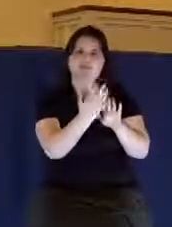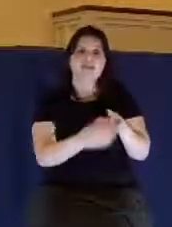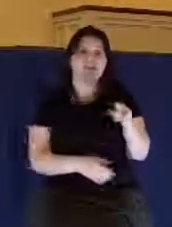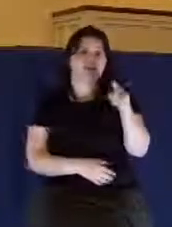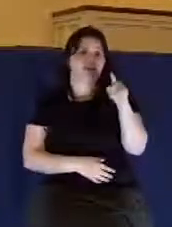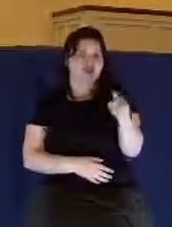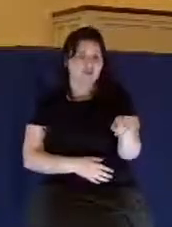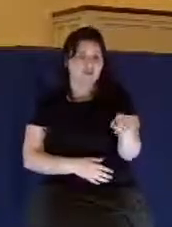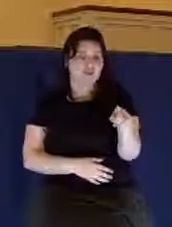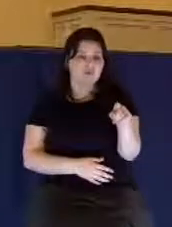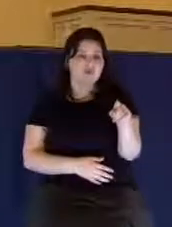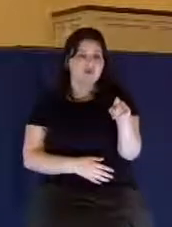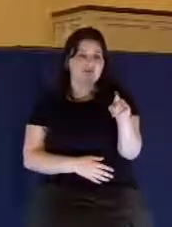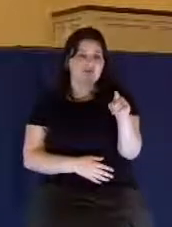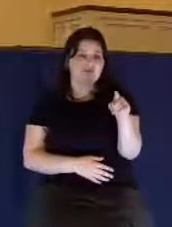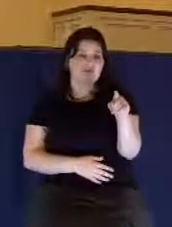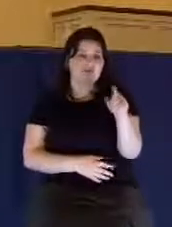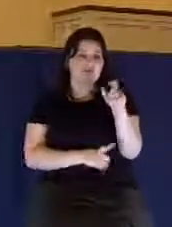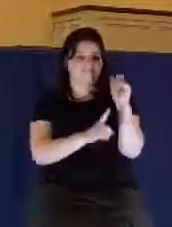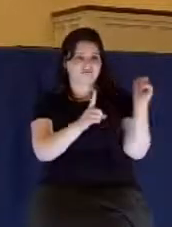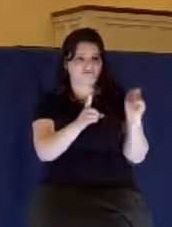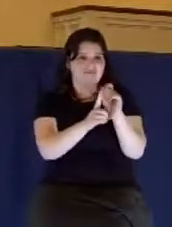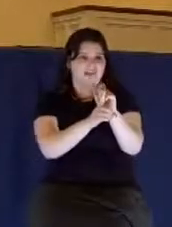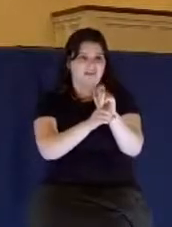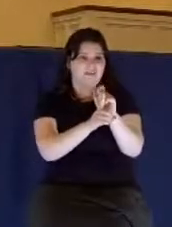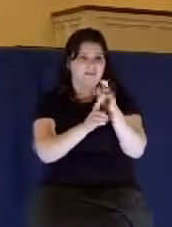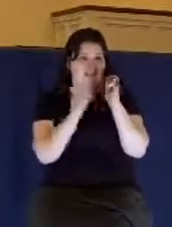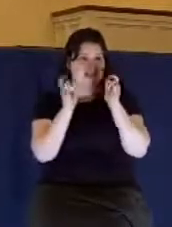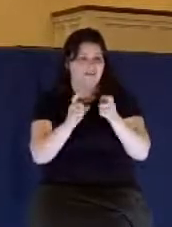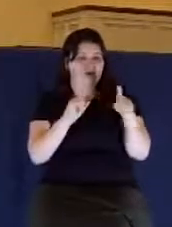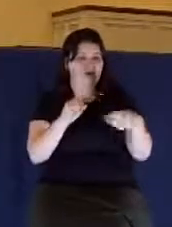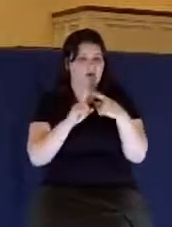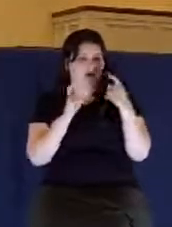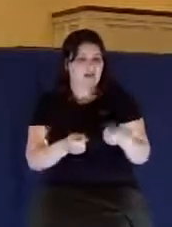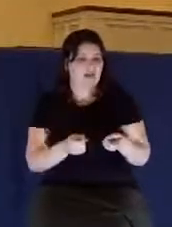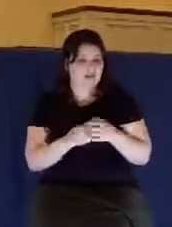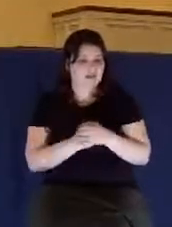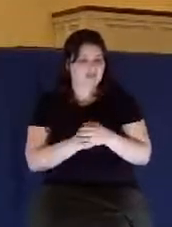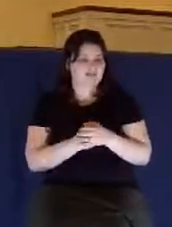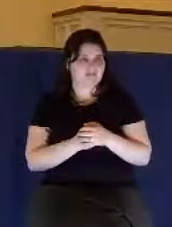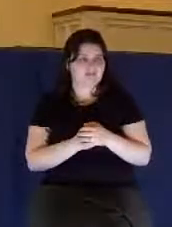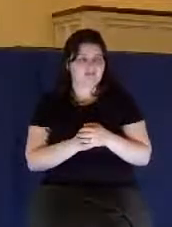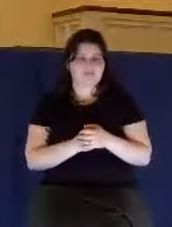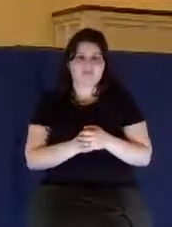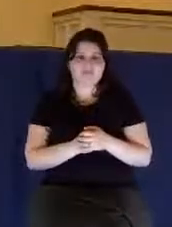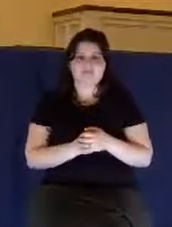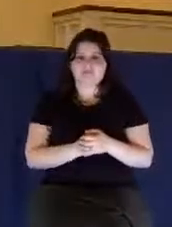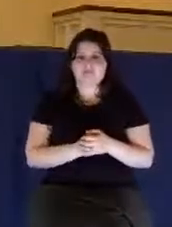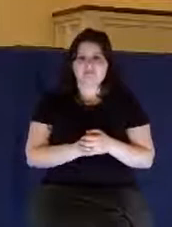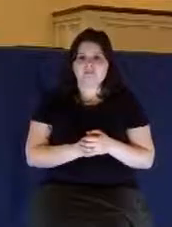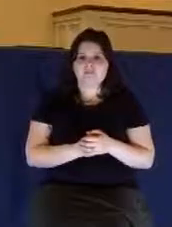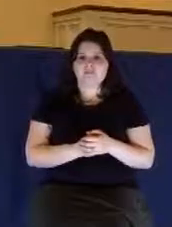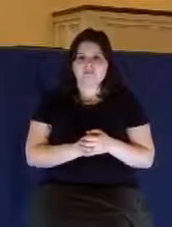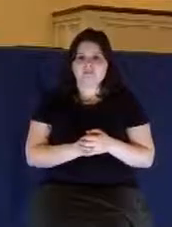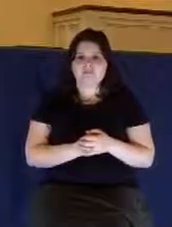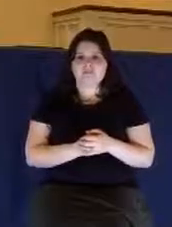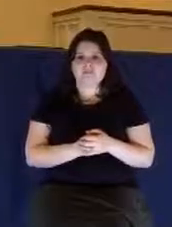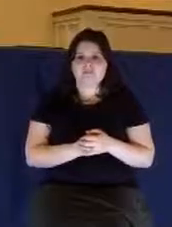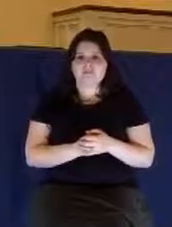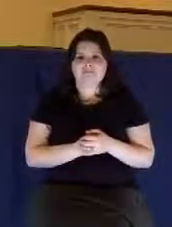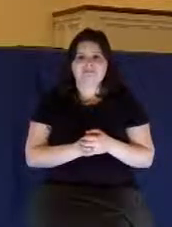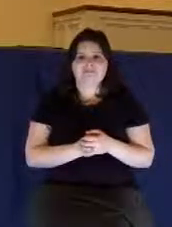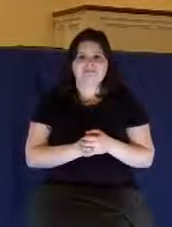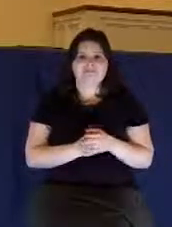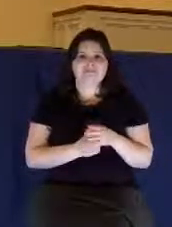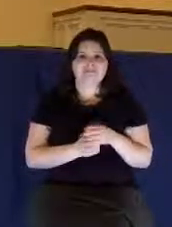have despised the gifts that I've given you. You know the reason you did what you did? You thought lightly about what I've already